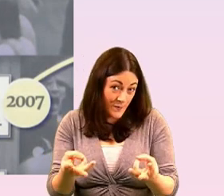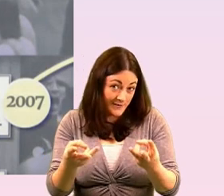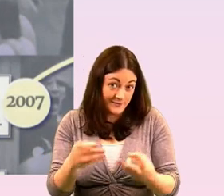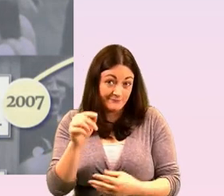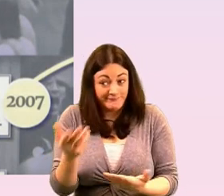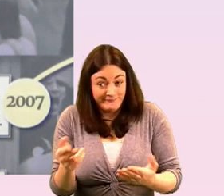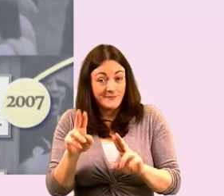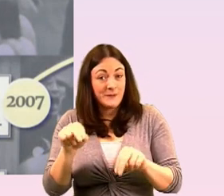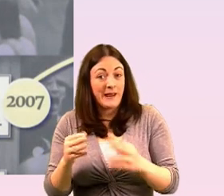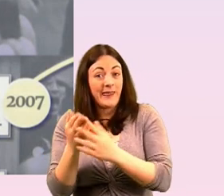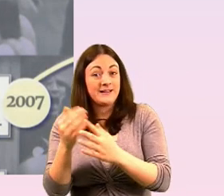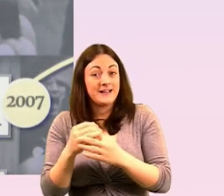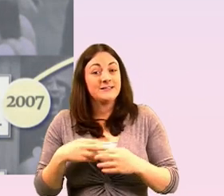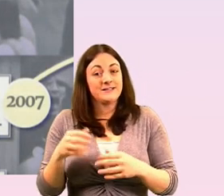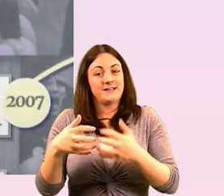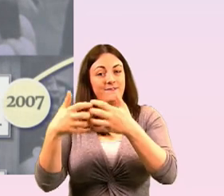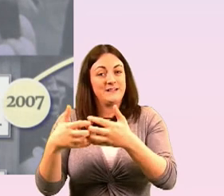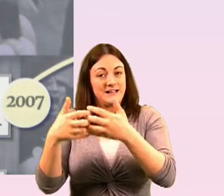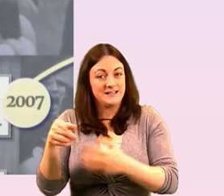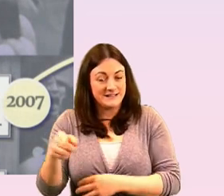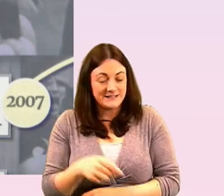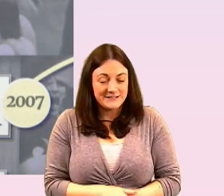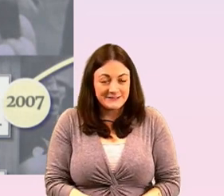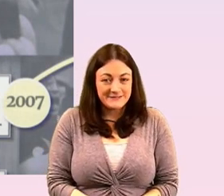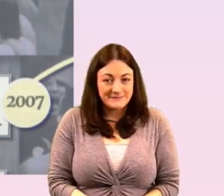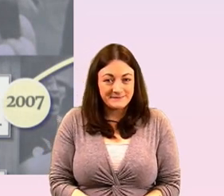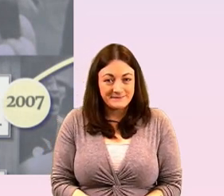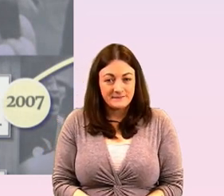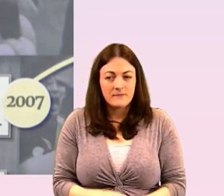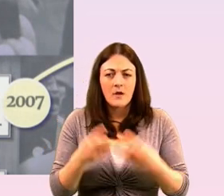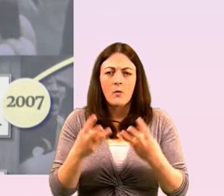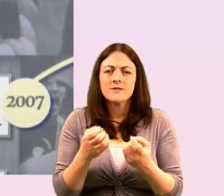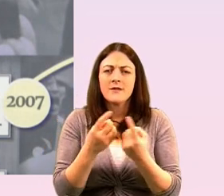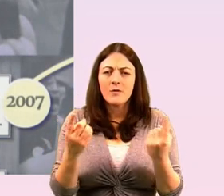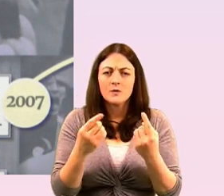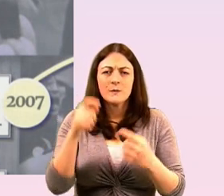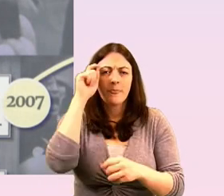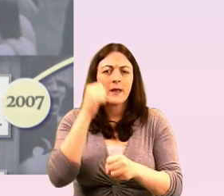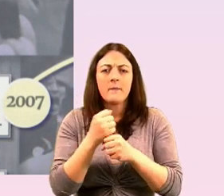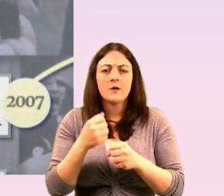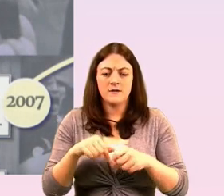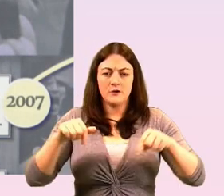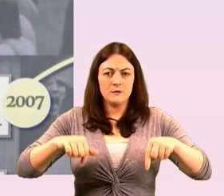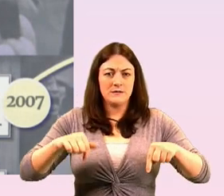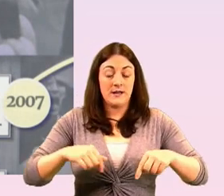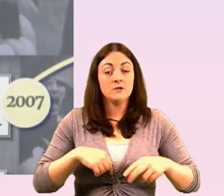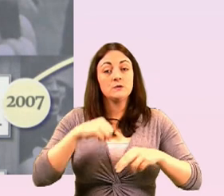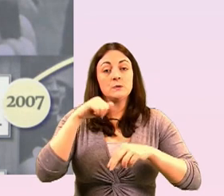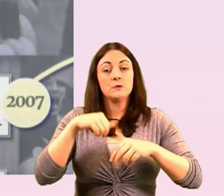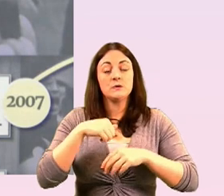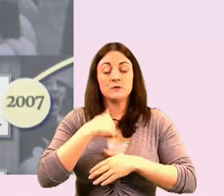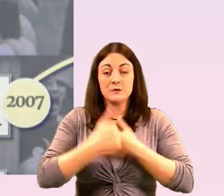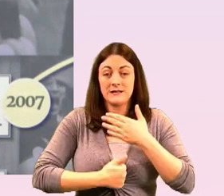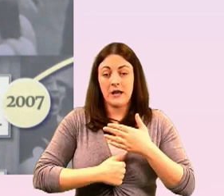before i go there is just one thing i want everyone to think about today uh today is international holocaust